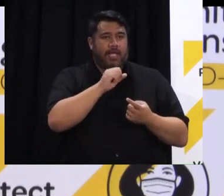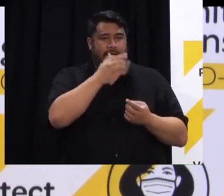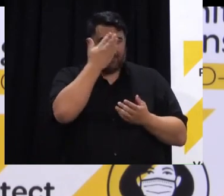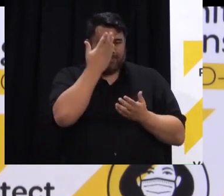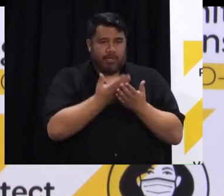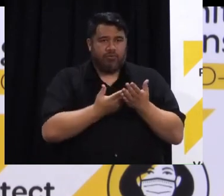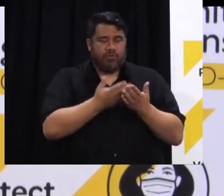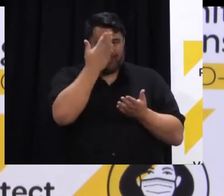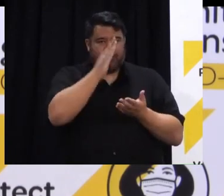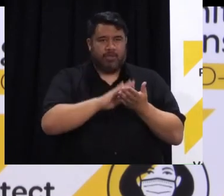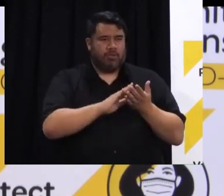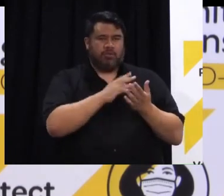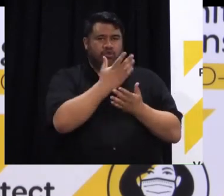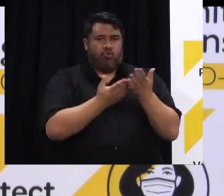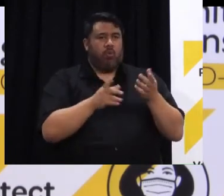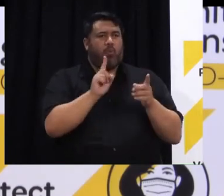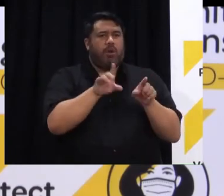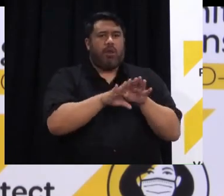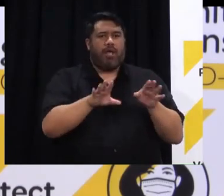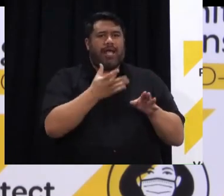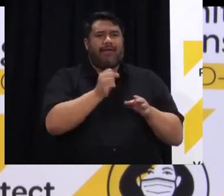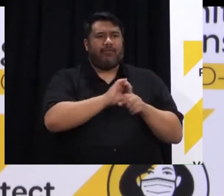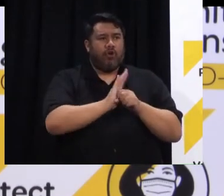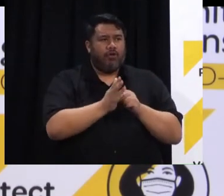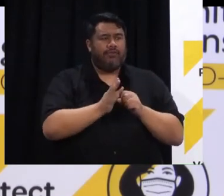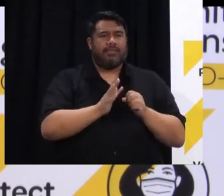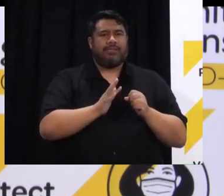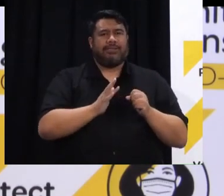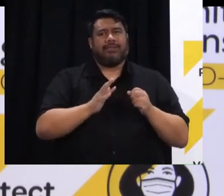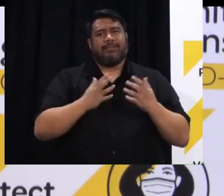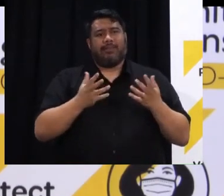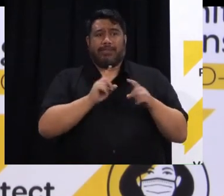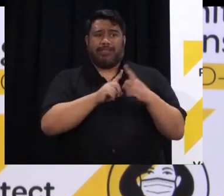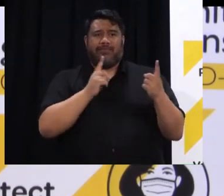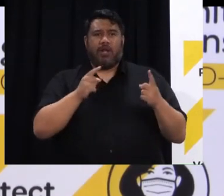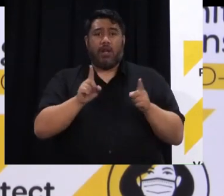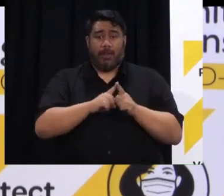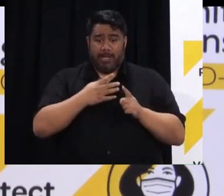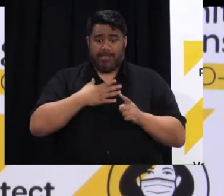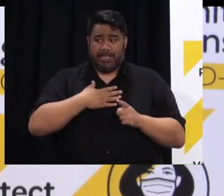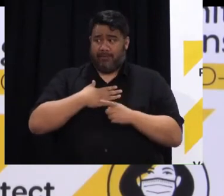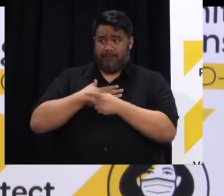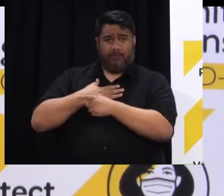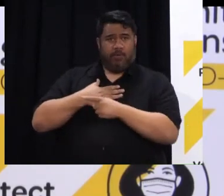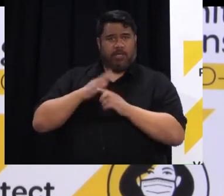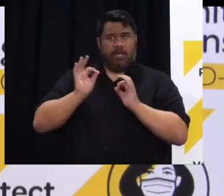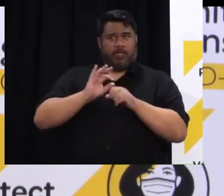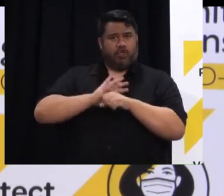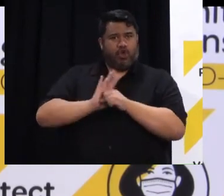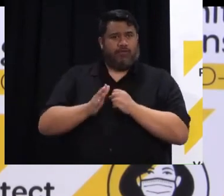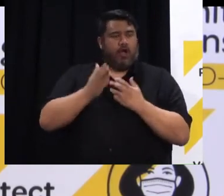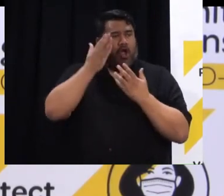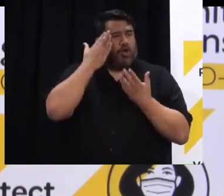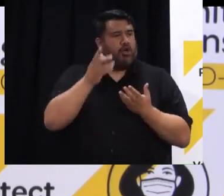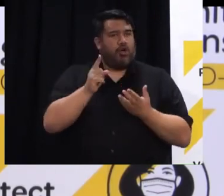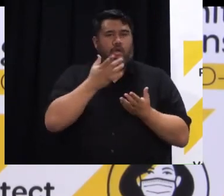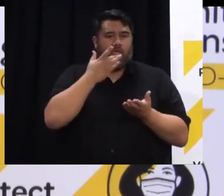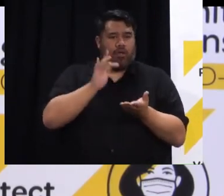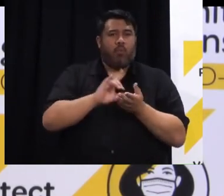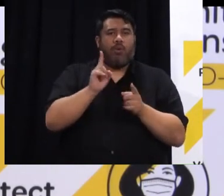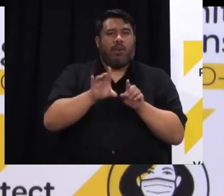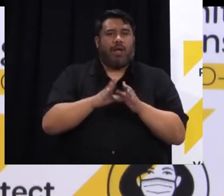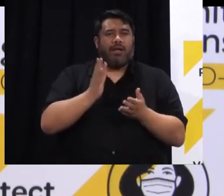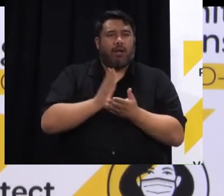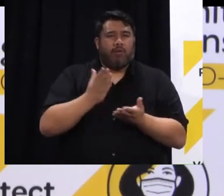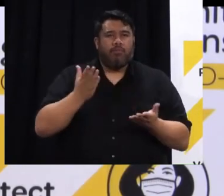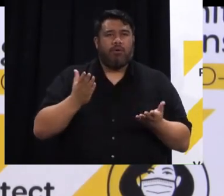for us to stand up here and talk about it but I've not had COVID-19 I've not had the experience of getting that phone